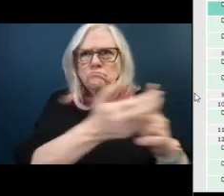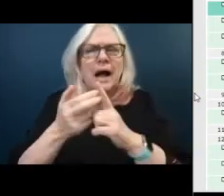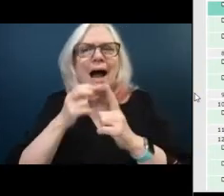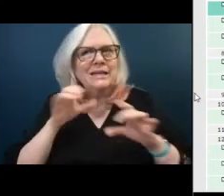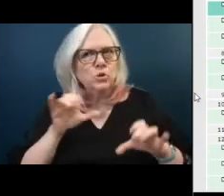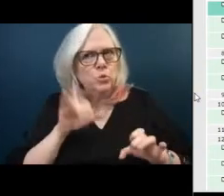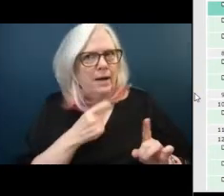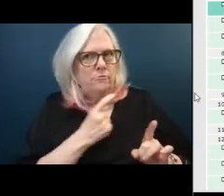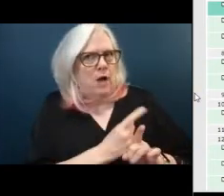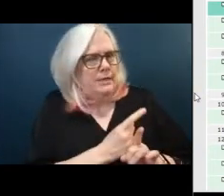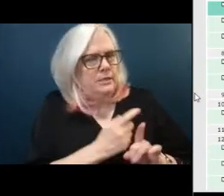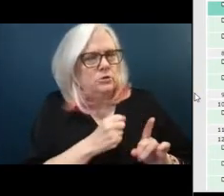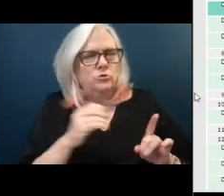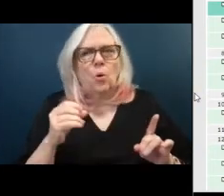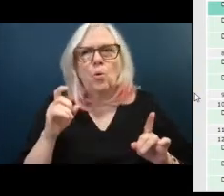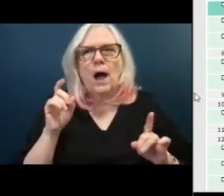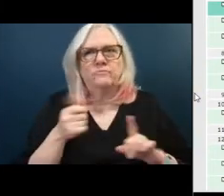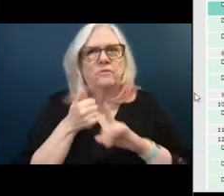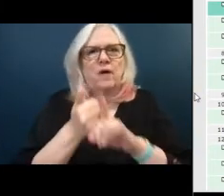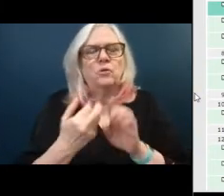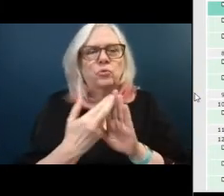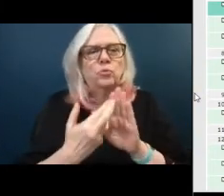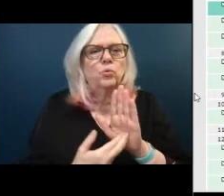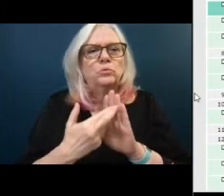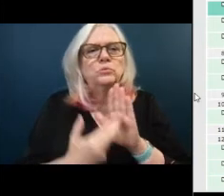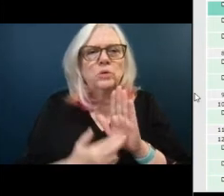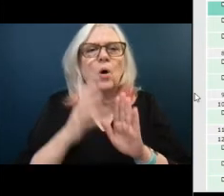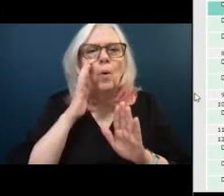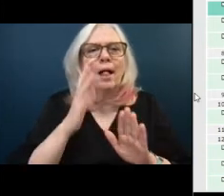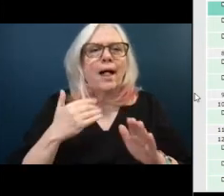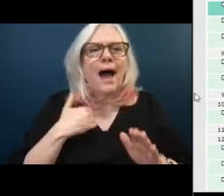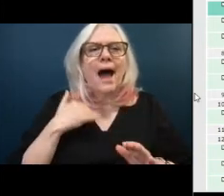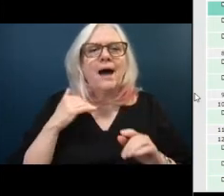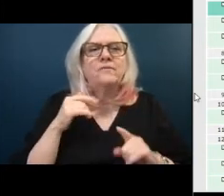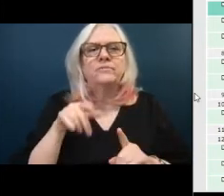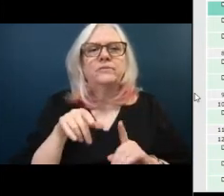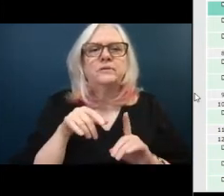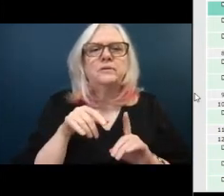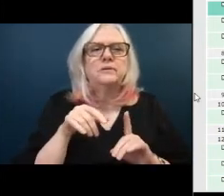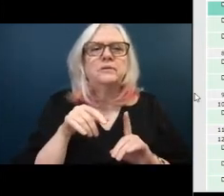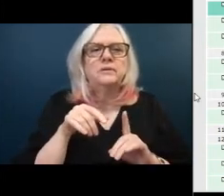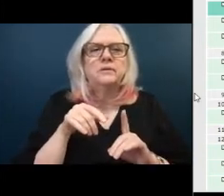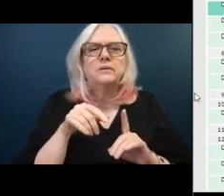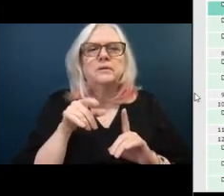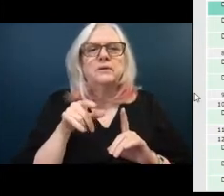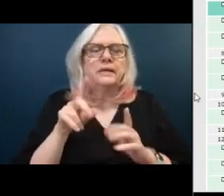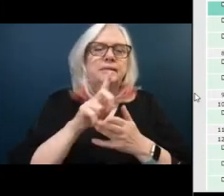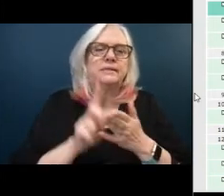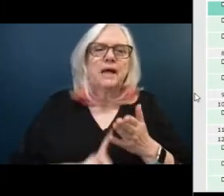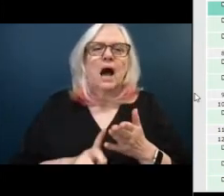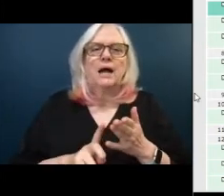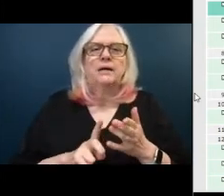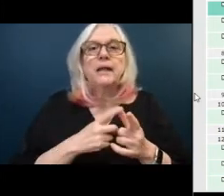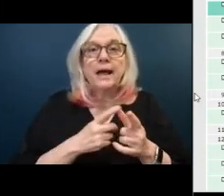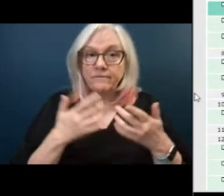but the idea is we're going to have the raised intersections designed and that's what this contract was going to do and then after i had the design i wanted to share it with the